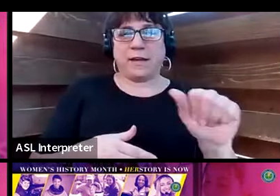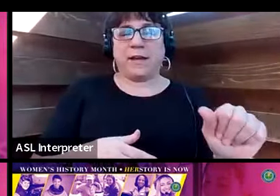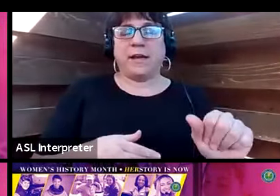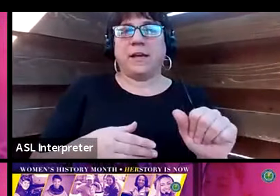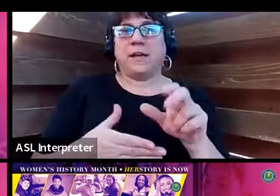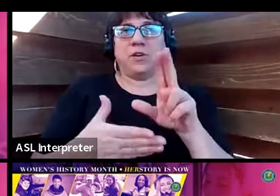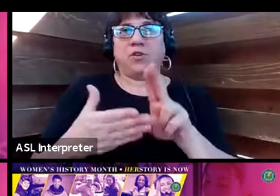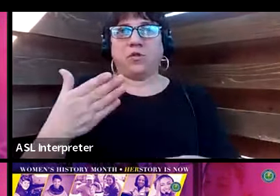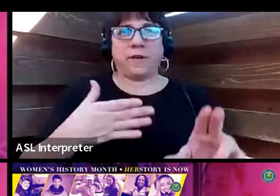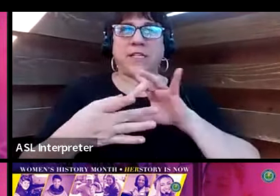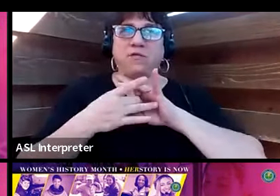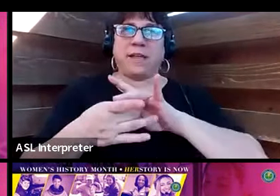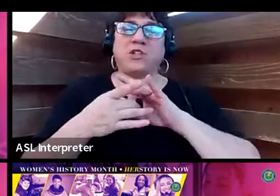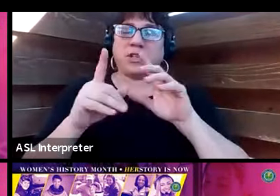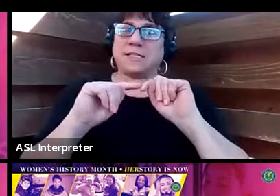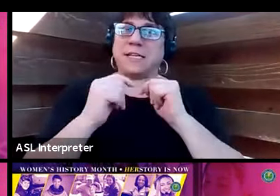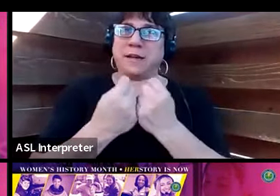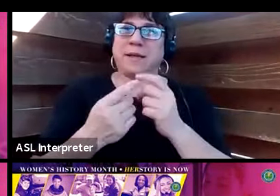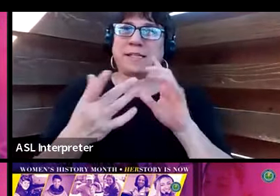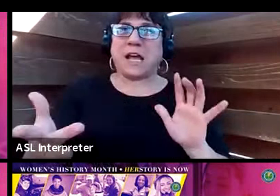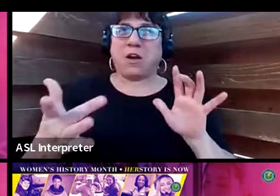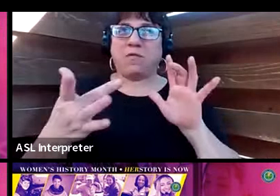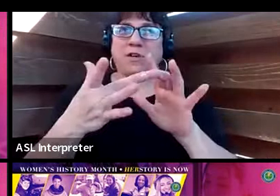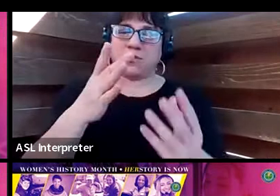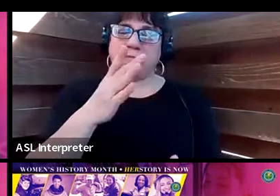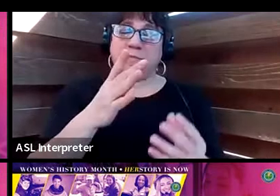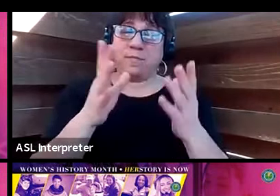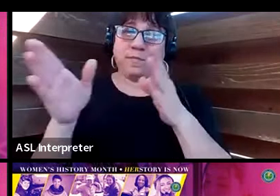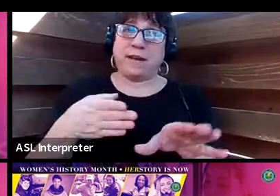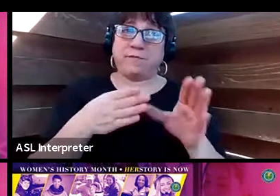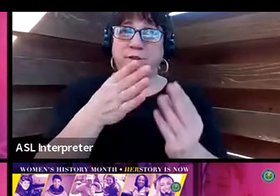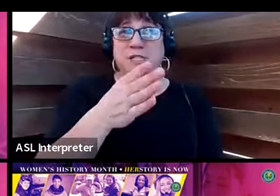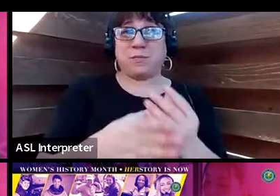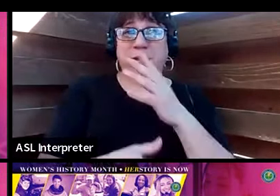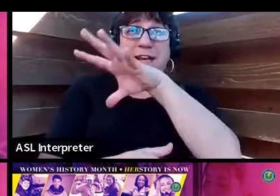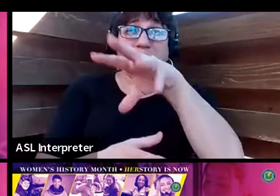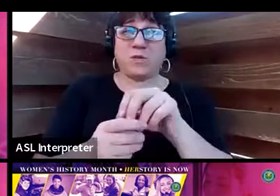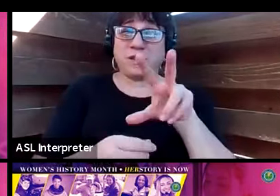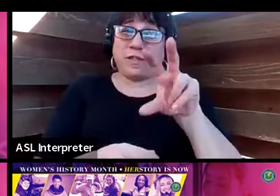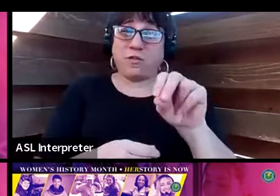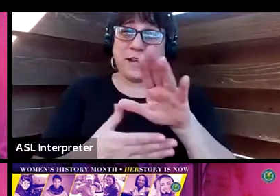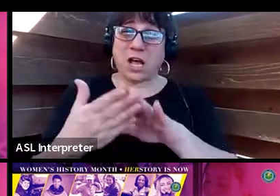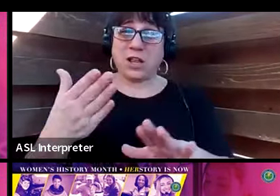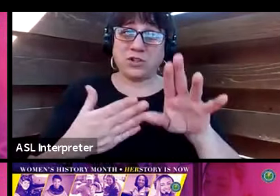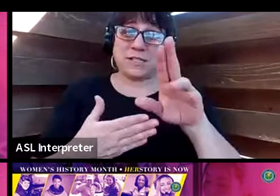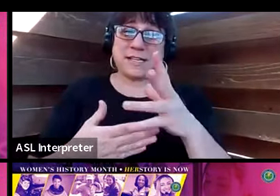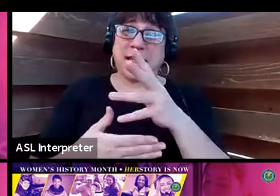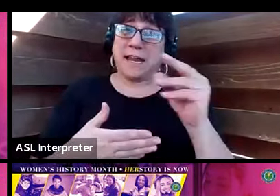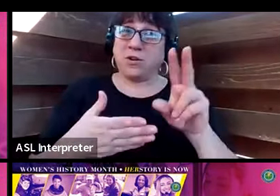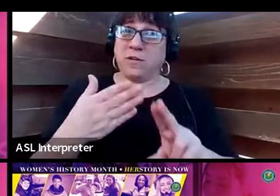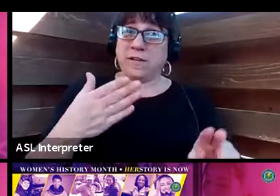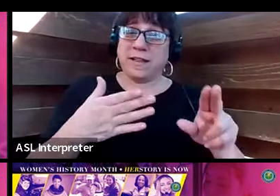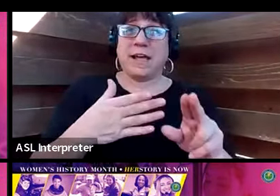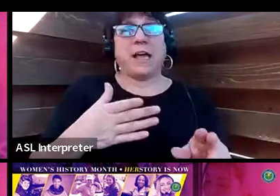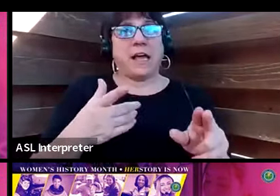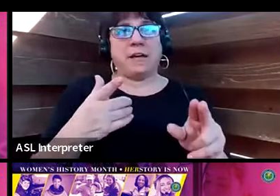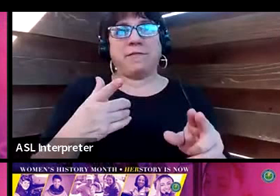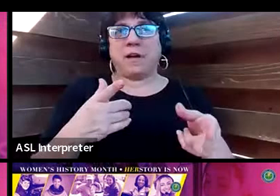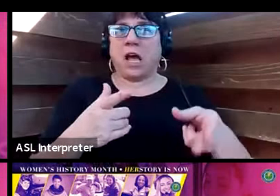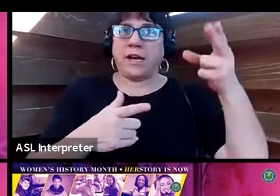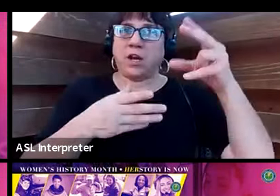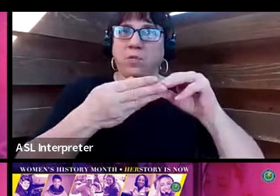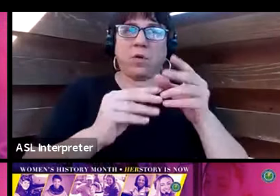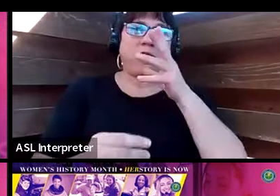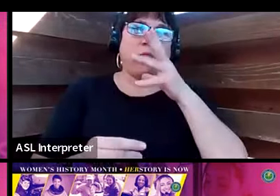team has an outreach plan for the spring that includes 30 colleges and universities that have large women populations.